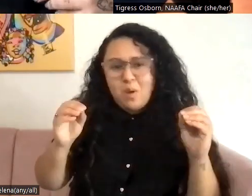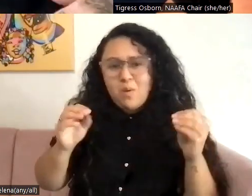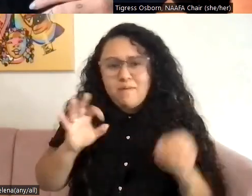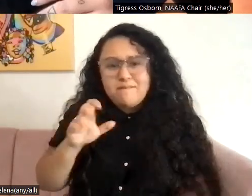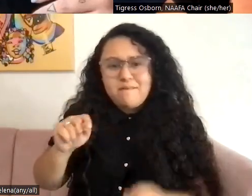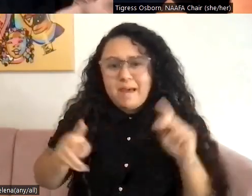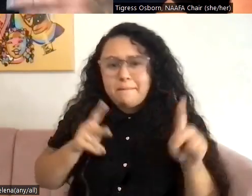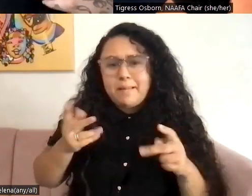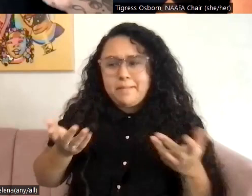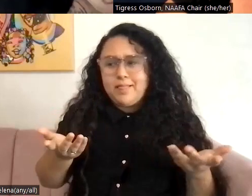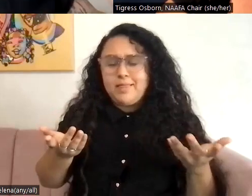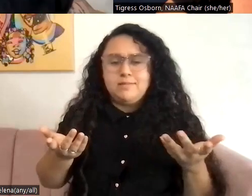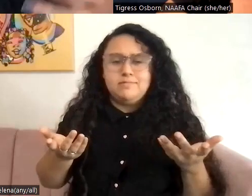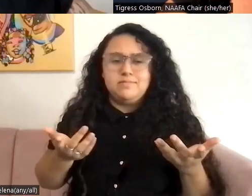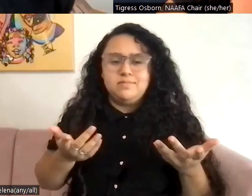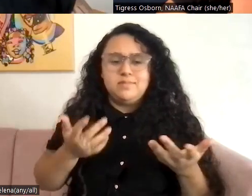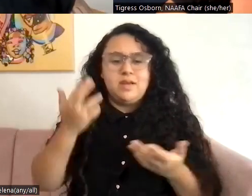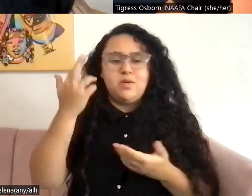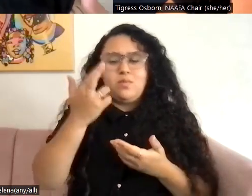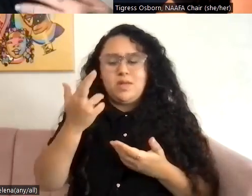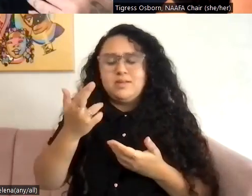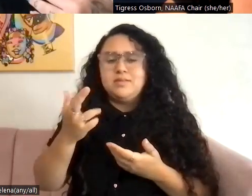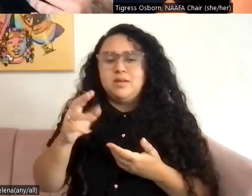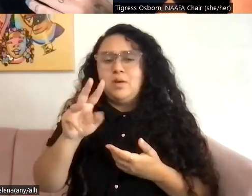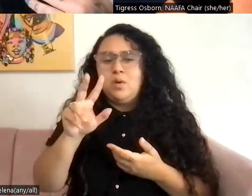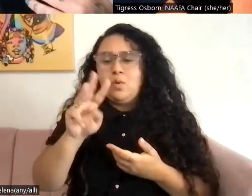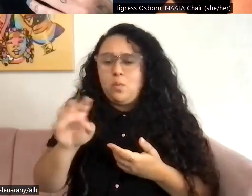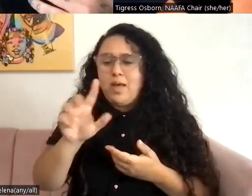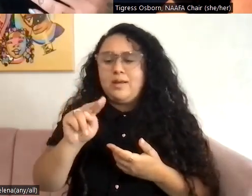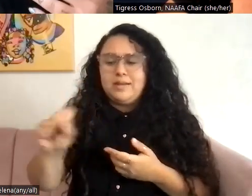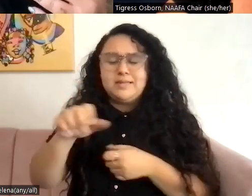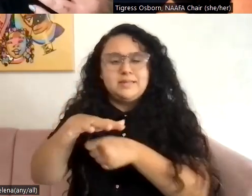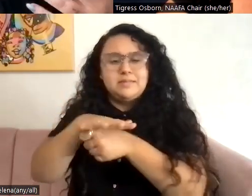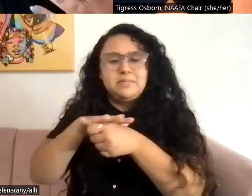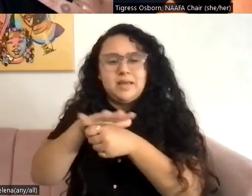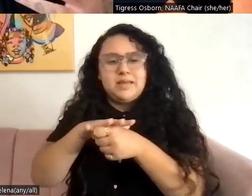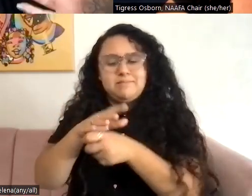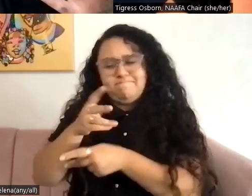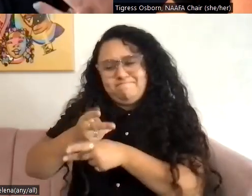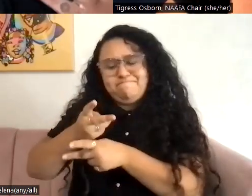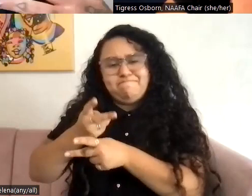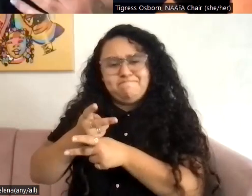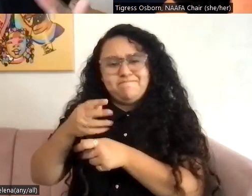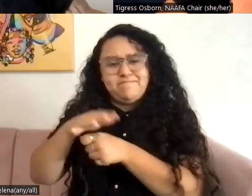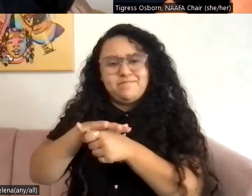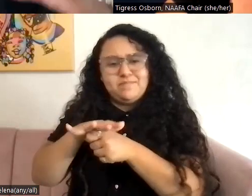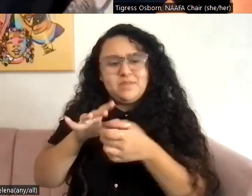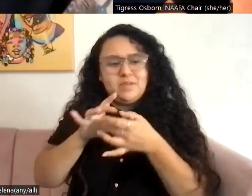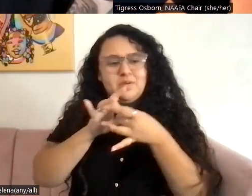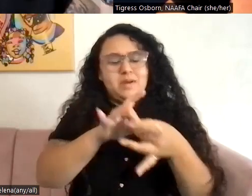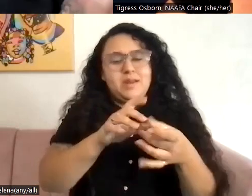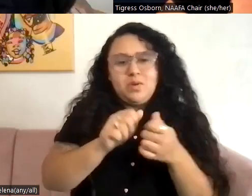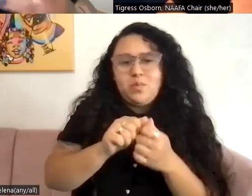like how connected the wellness space is to like capitalism